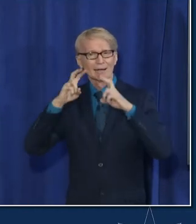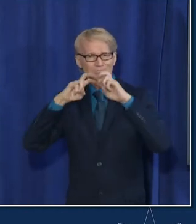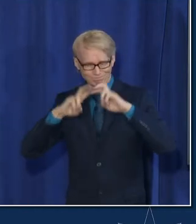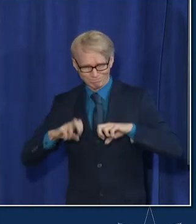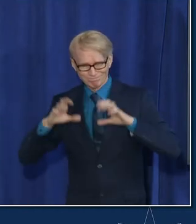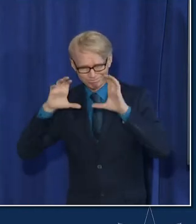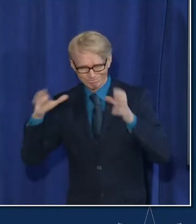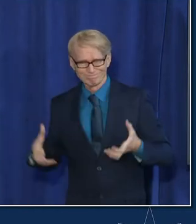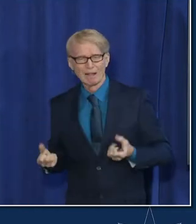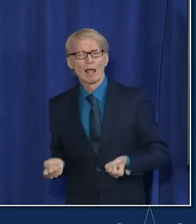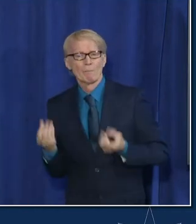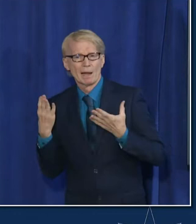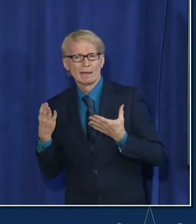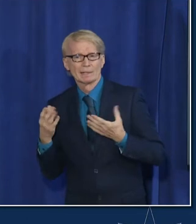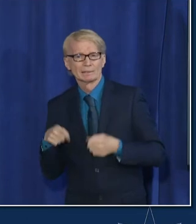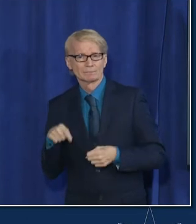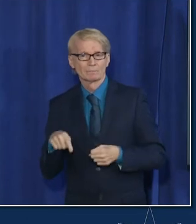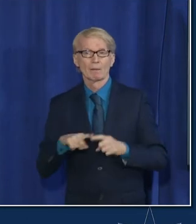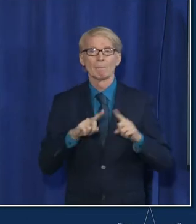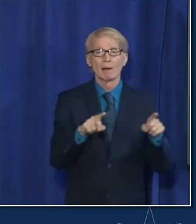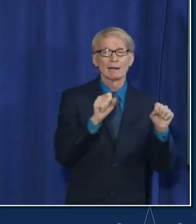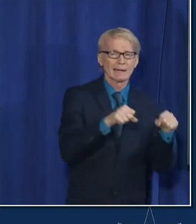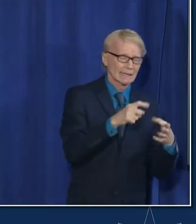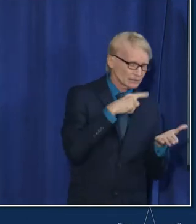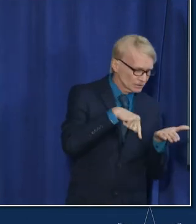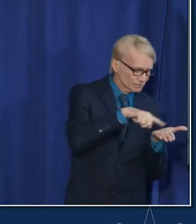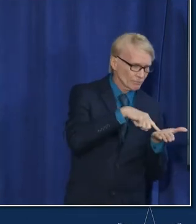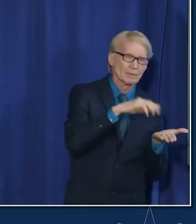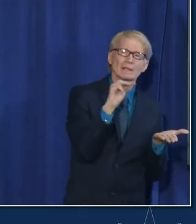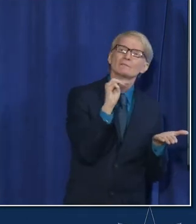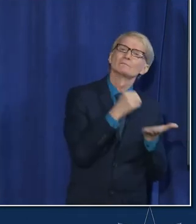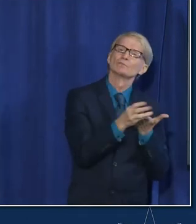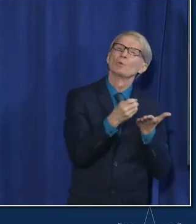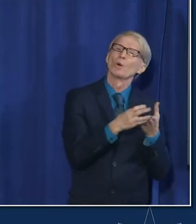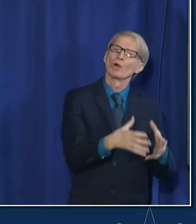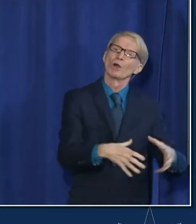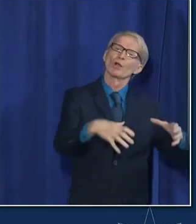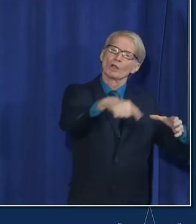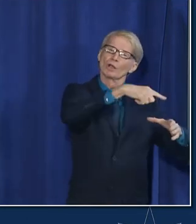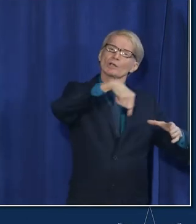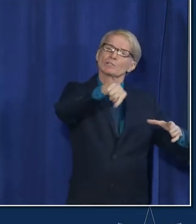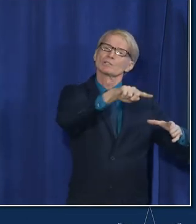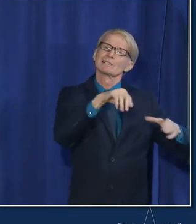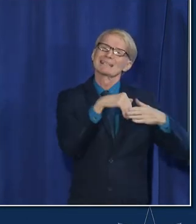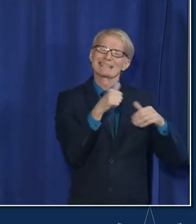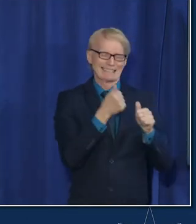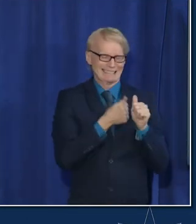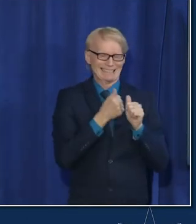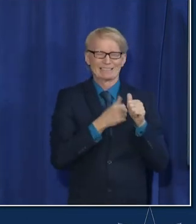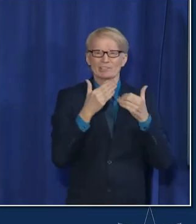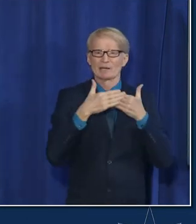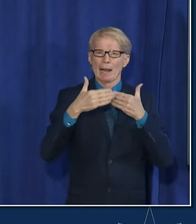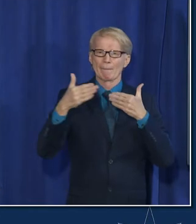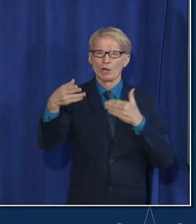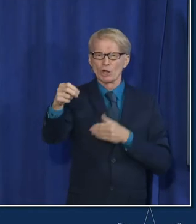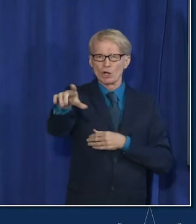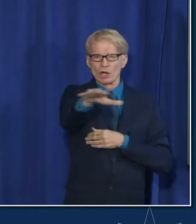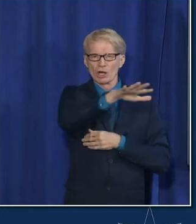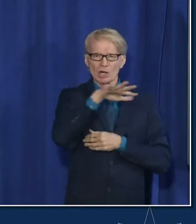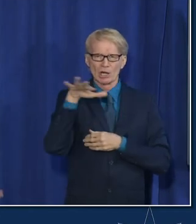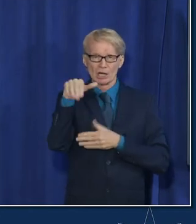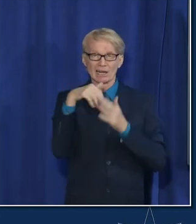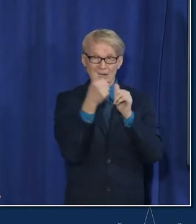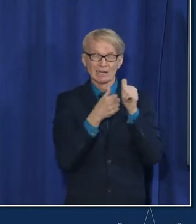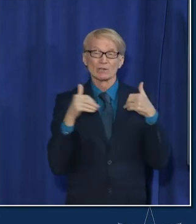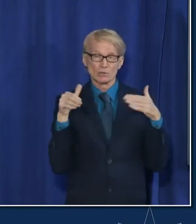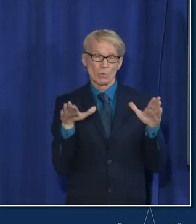do some sampling at manhole levels to see what's happening in neighborhoods we've been doing some sampling again this is in a preliminary kind of way